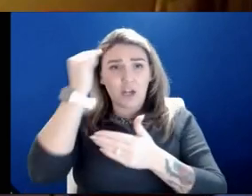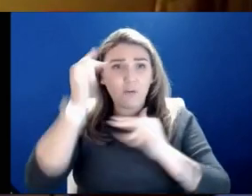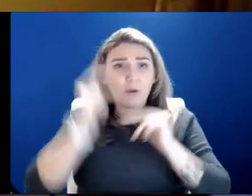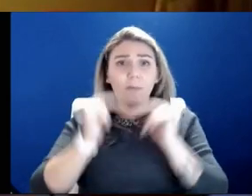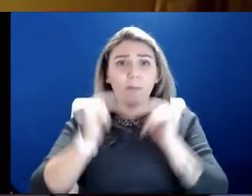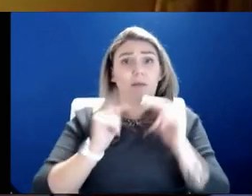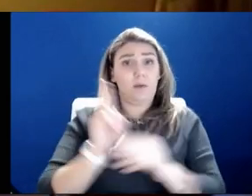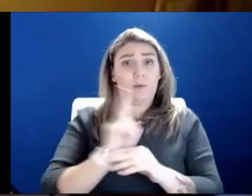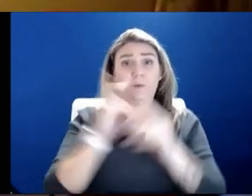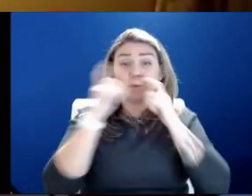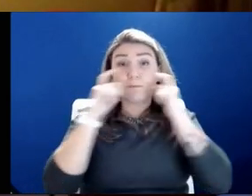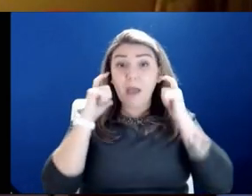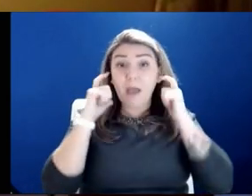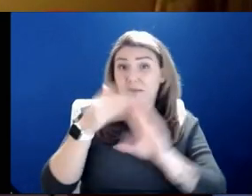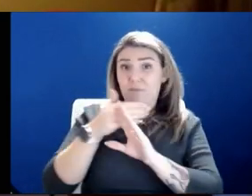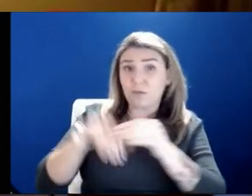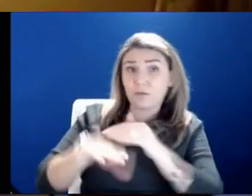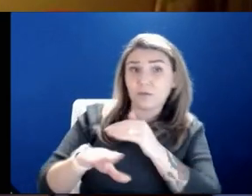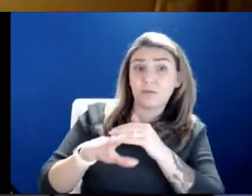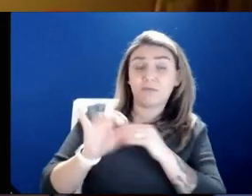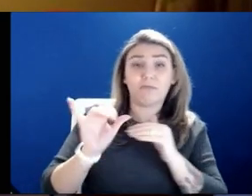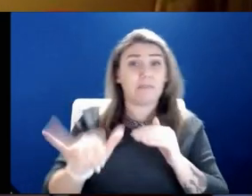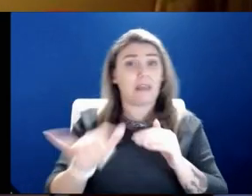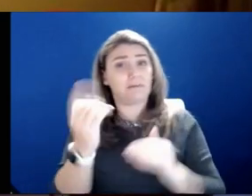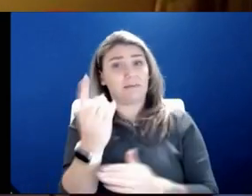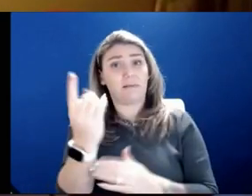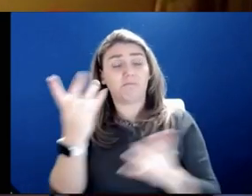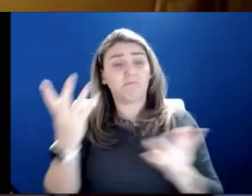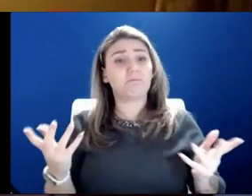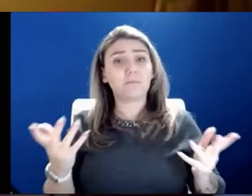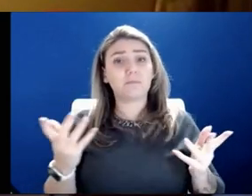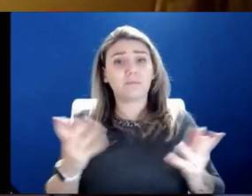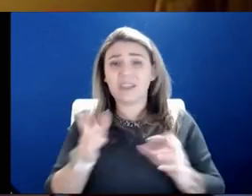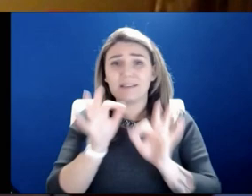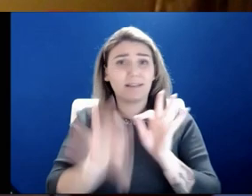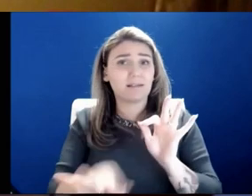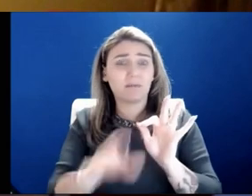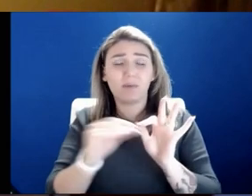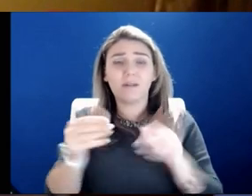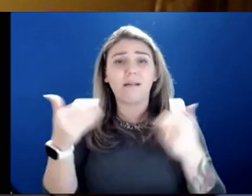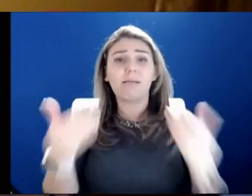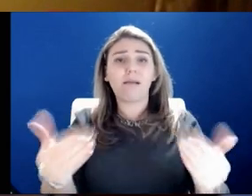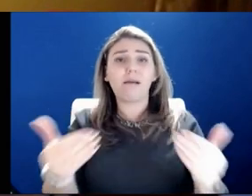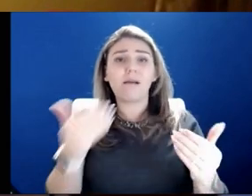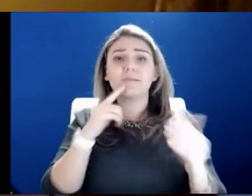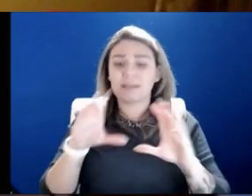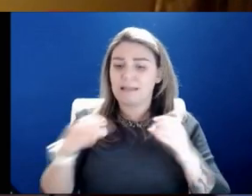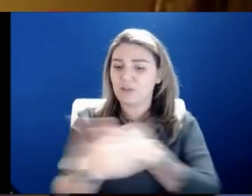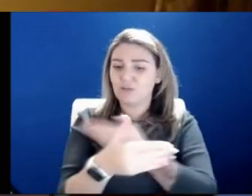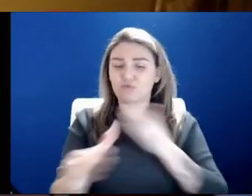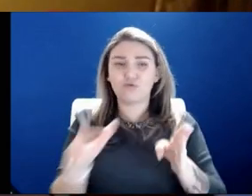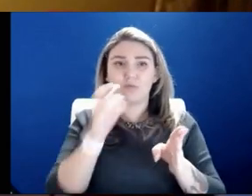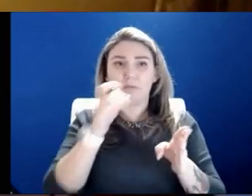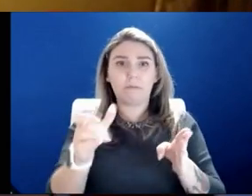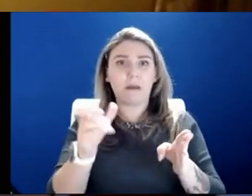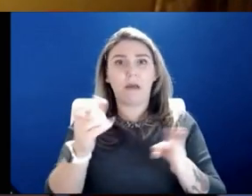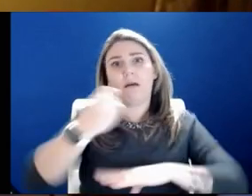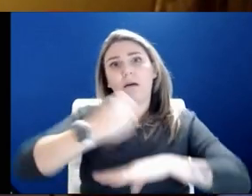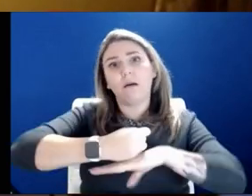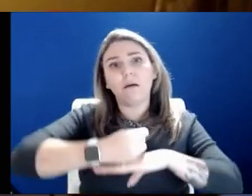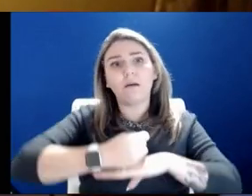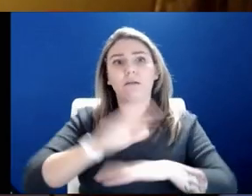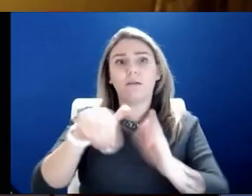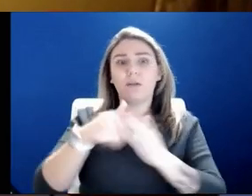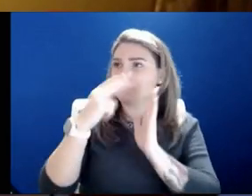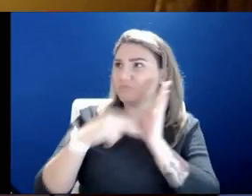mask on before you're going in. You know, that to me is something that's very simple. And it allows a classroom not to be out. And we've all been reading the